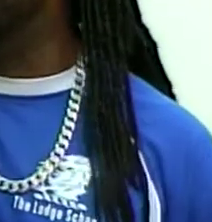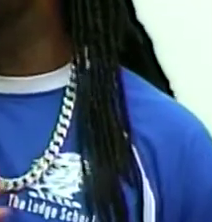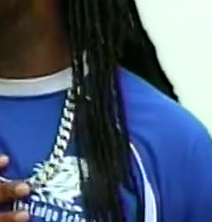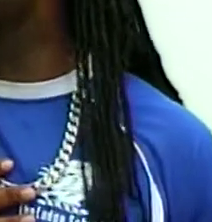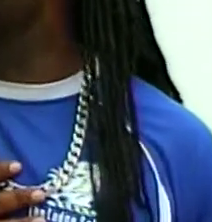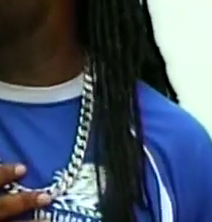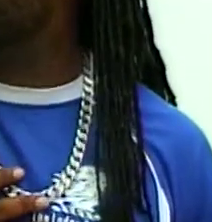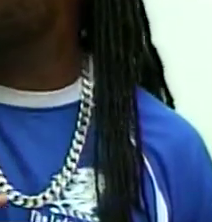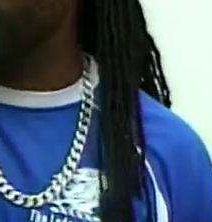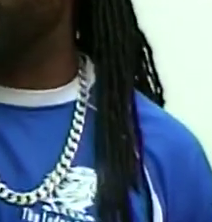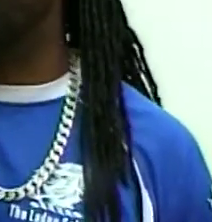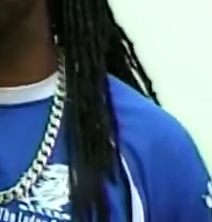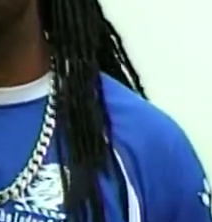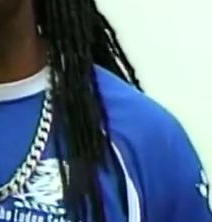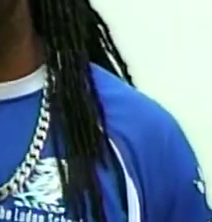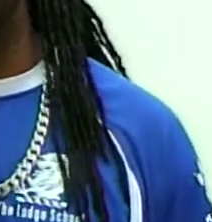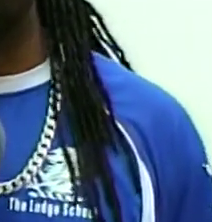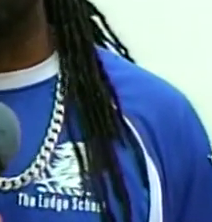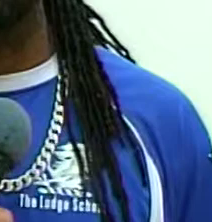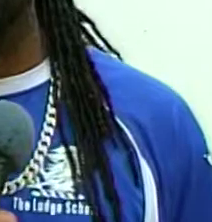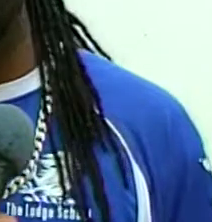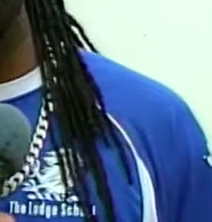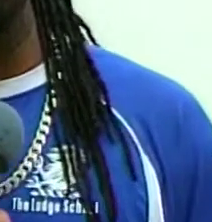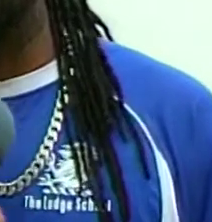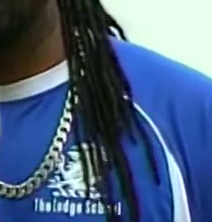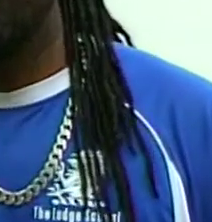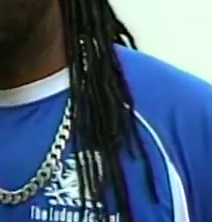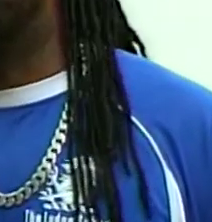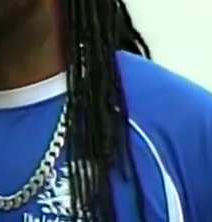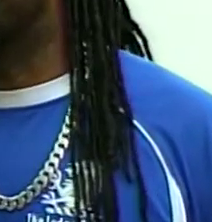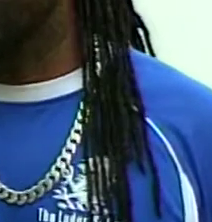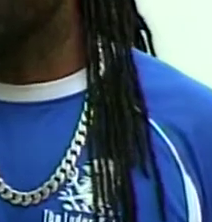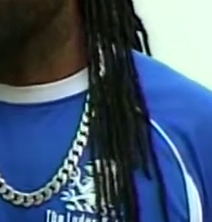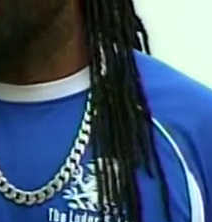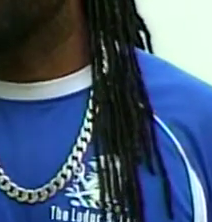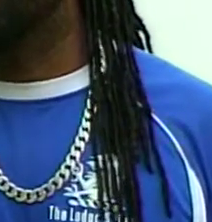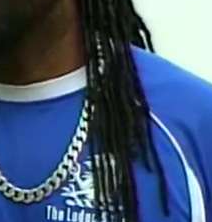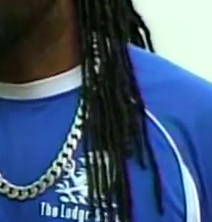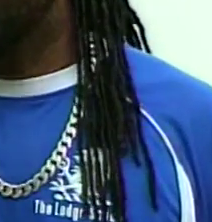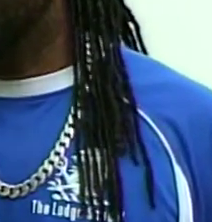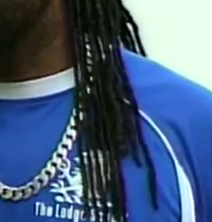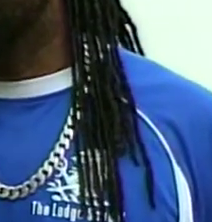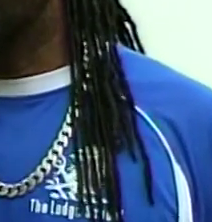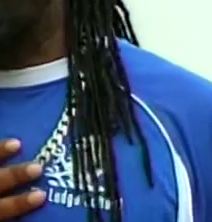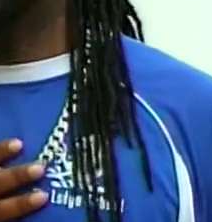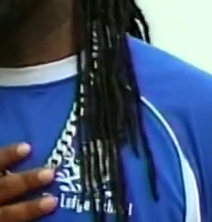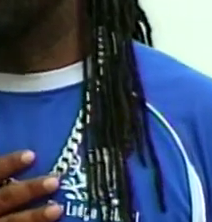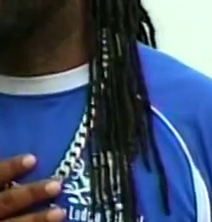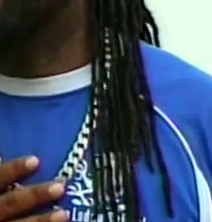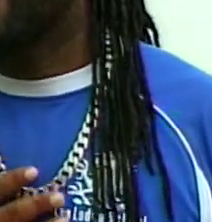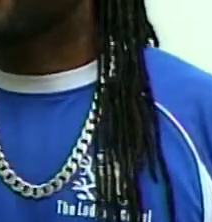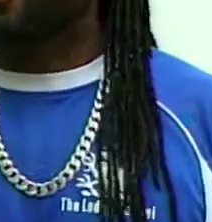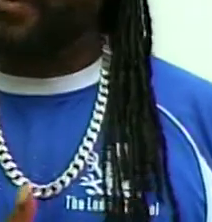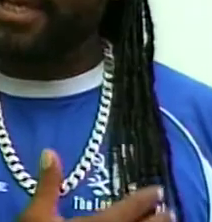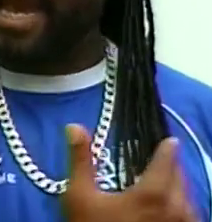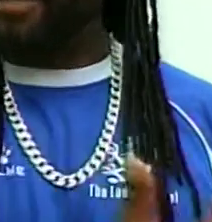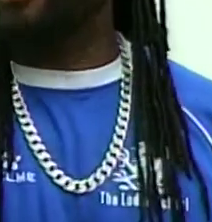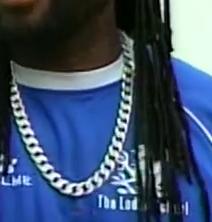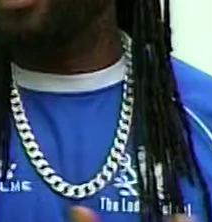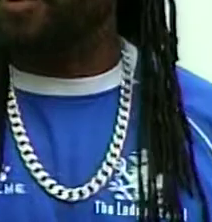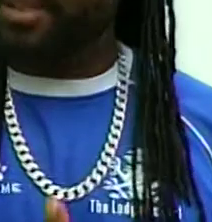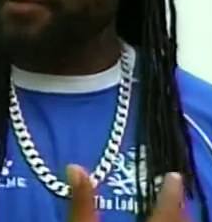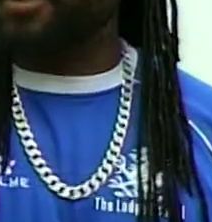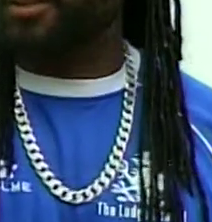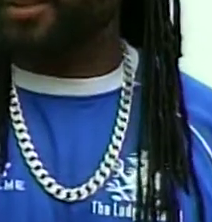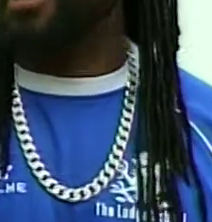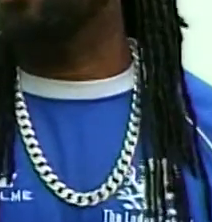when I was going to school, we had a lot of old scholars coming in at least once a month to talk to us. So we had